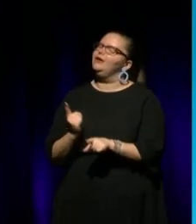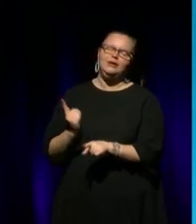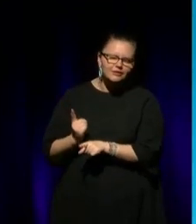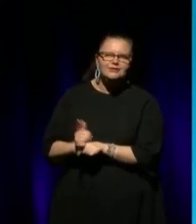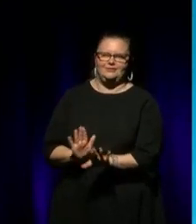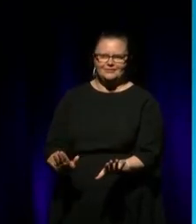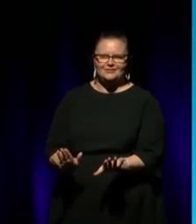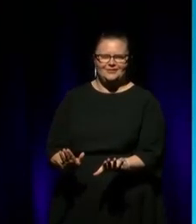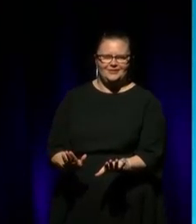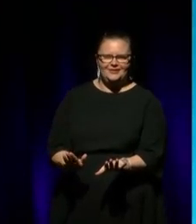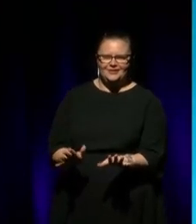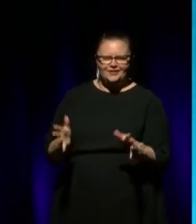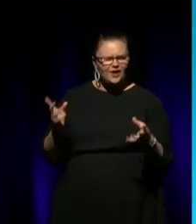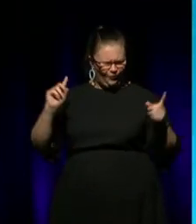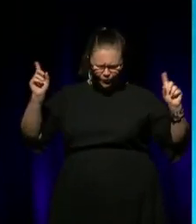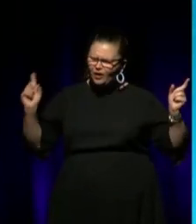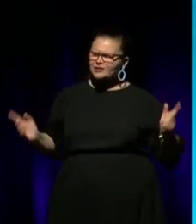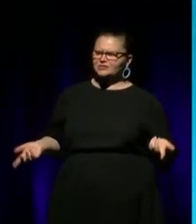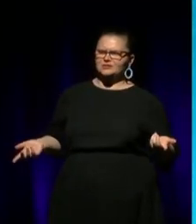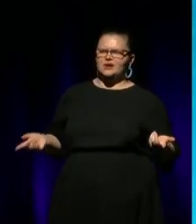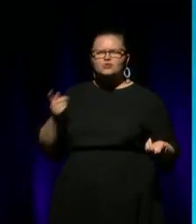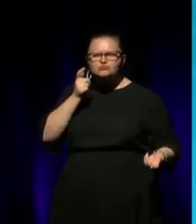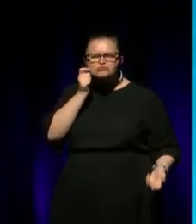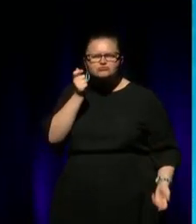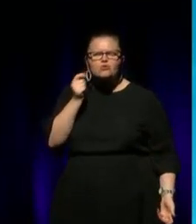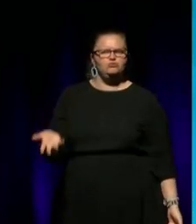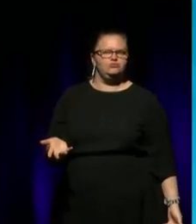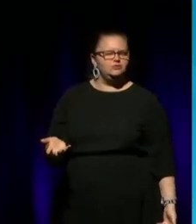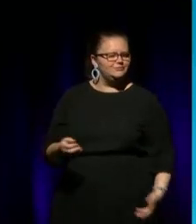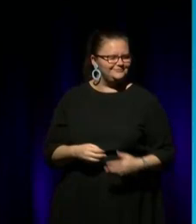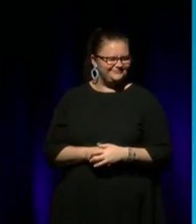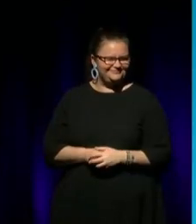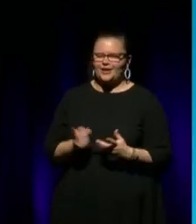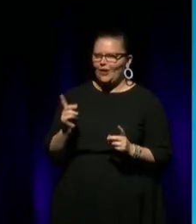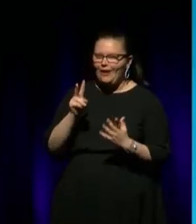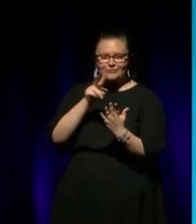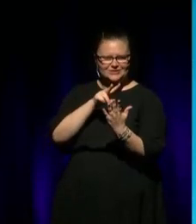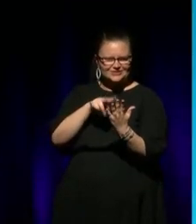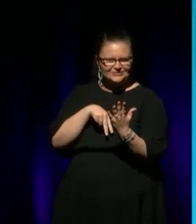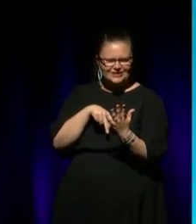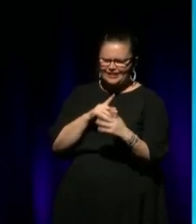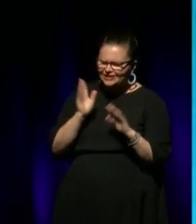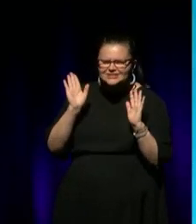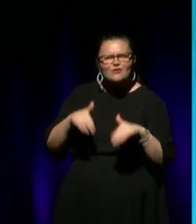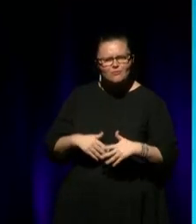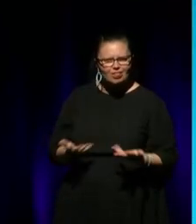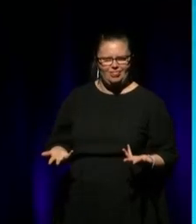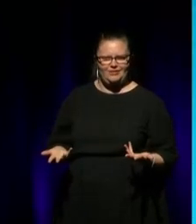How dare they, Janelle? No, I was reading from Lynn... That's terrible.